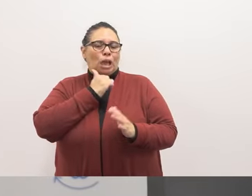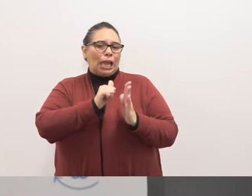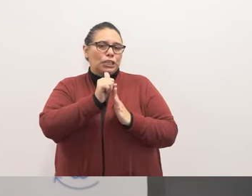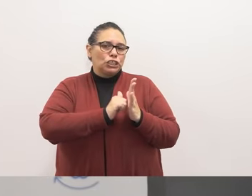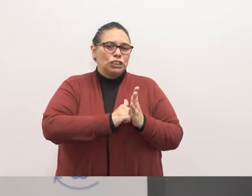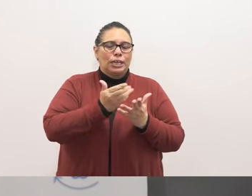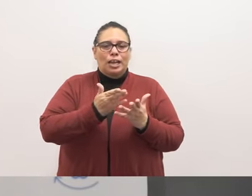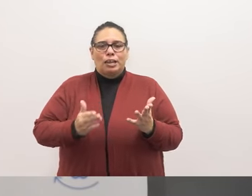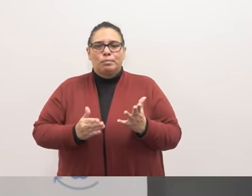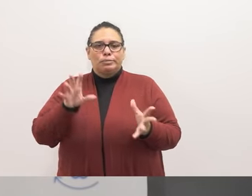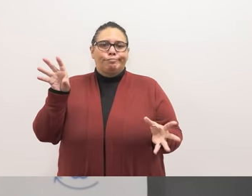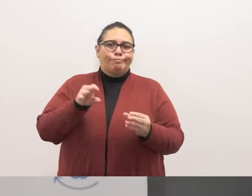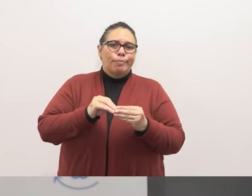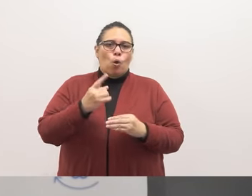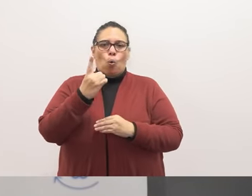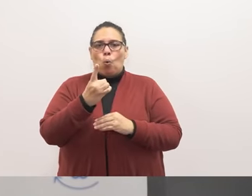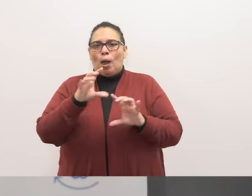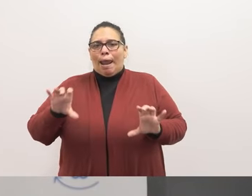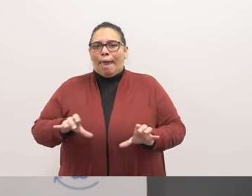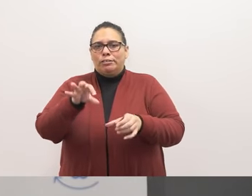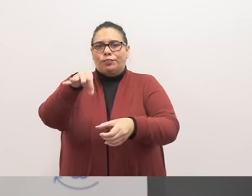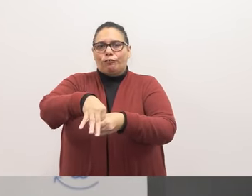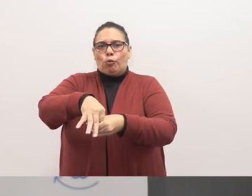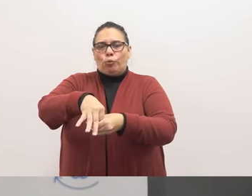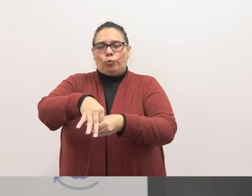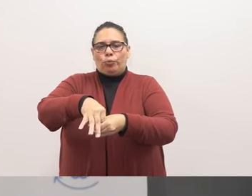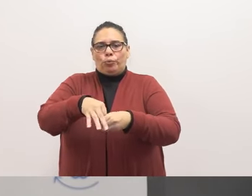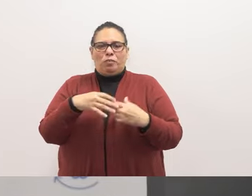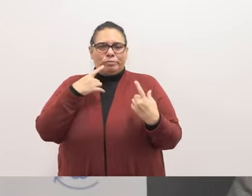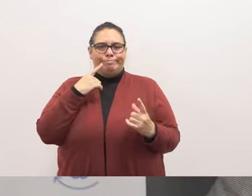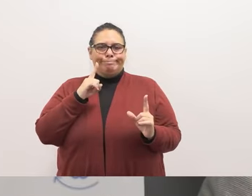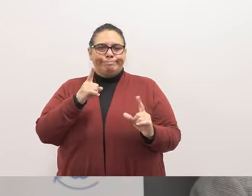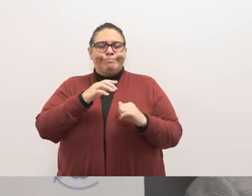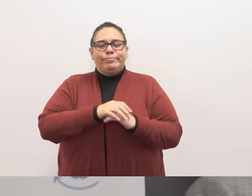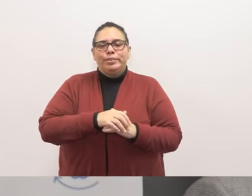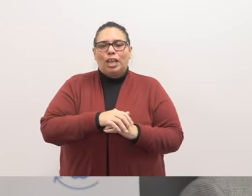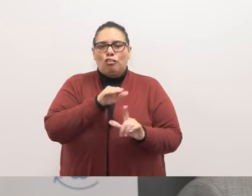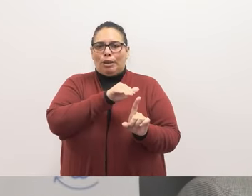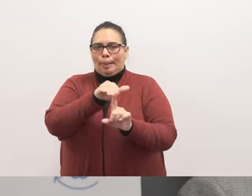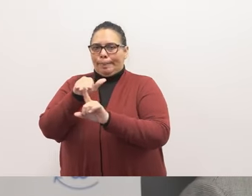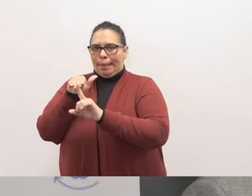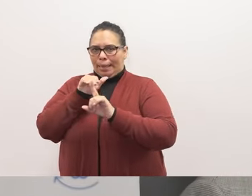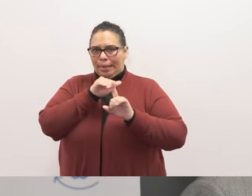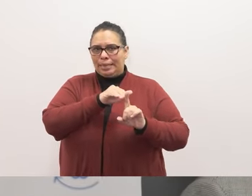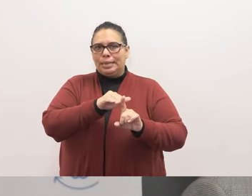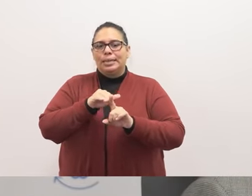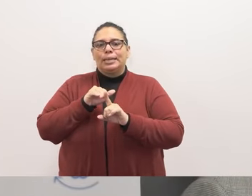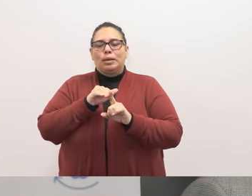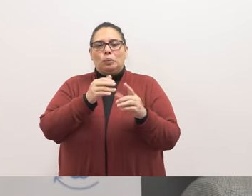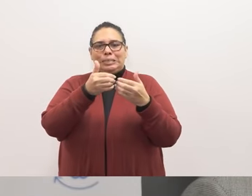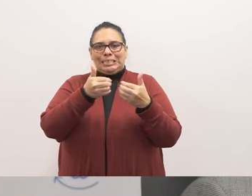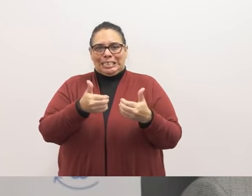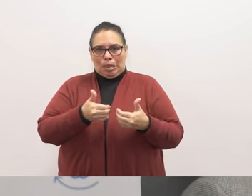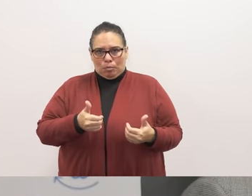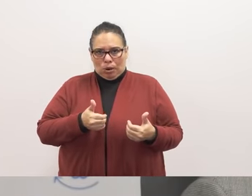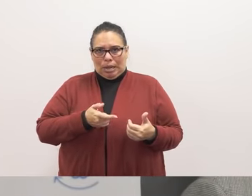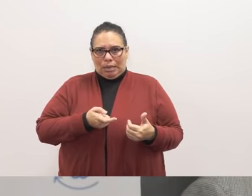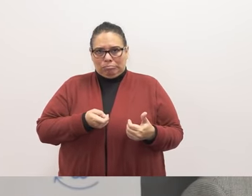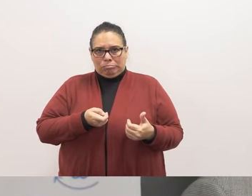for efficiency. I'm going to remind everybody that we are separating out